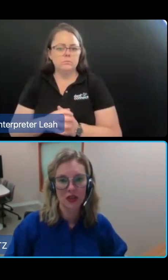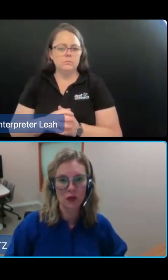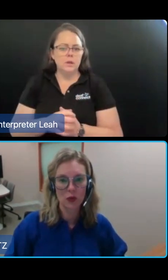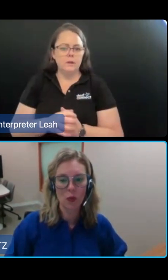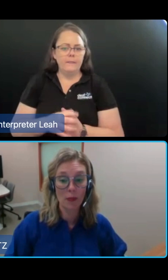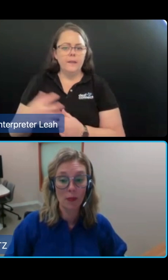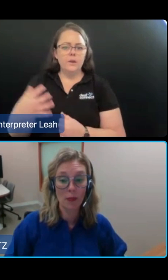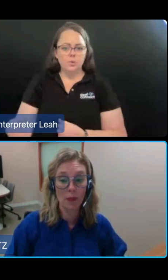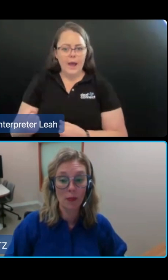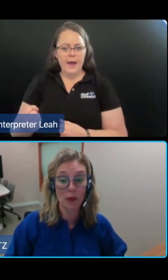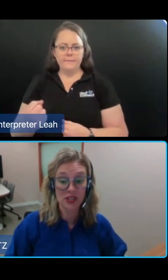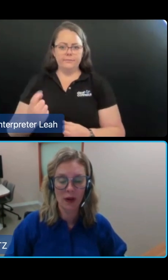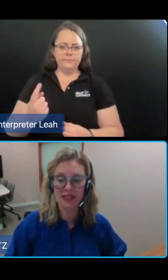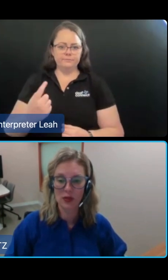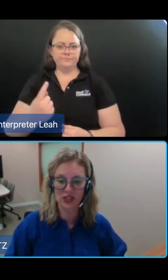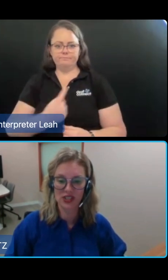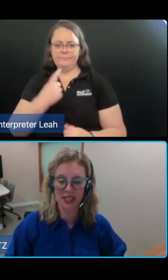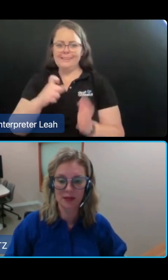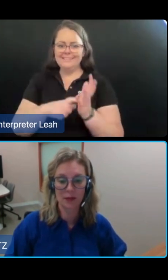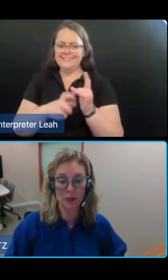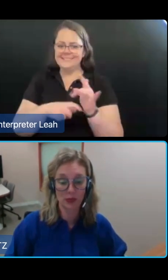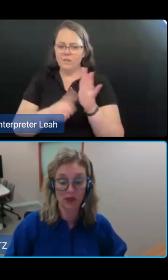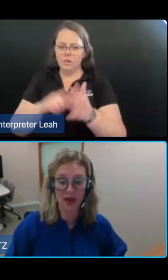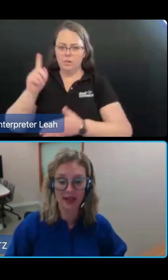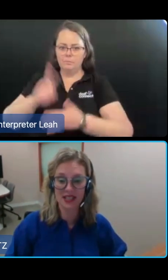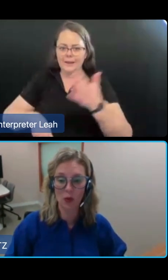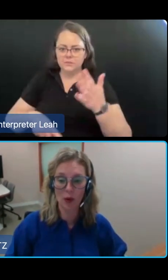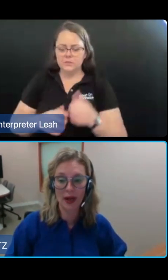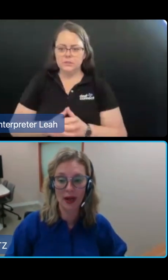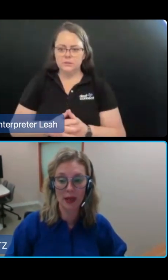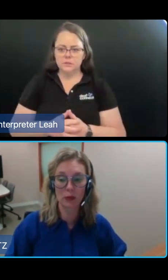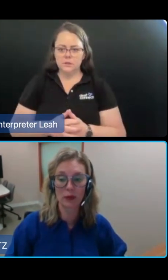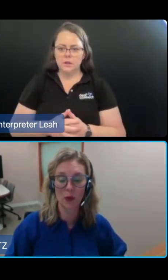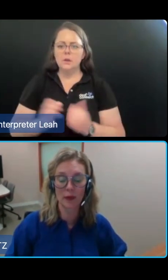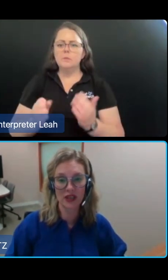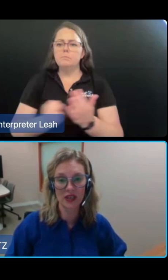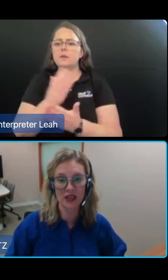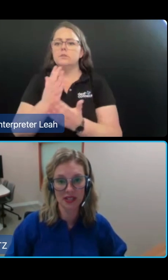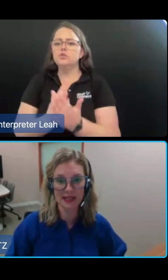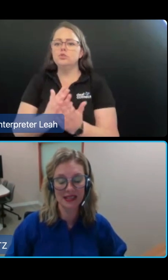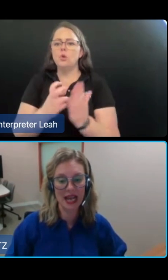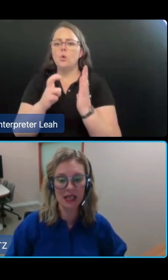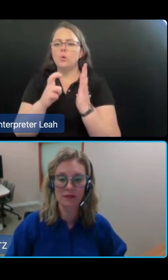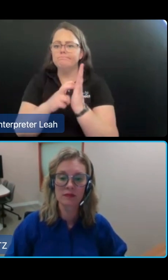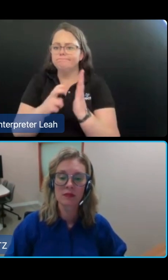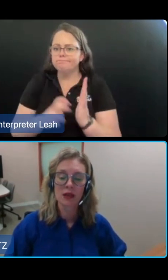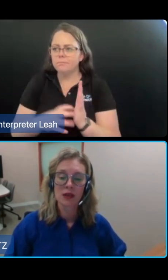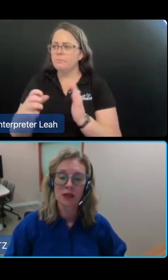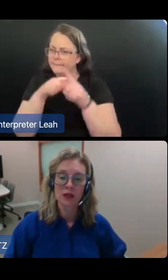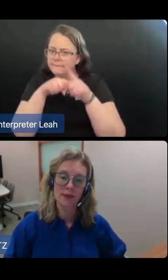a general cooperation requirement so that registered providers cooperate with people performing functions under the act,